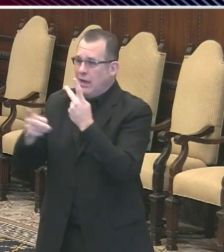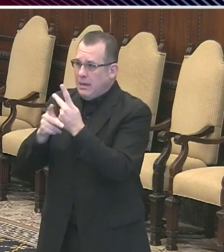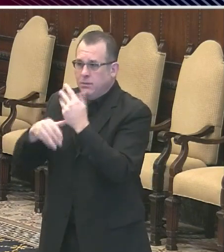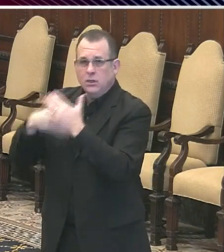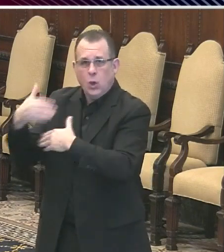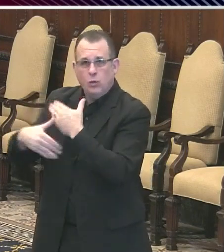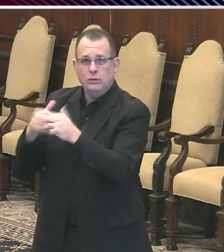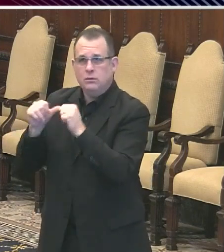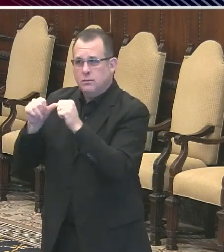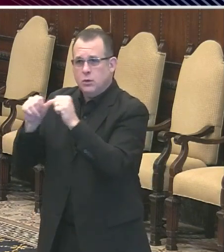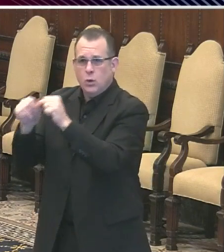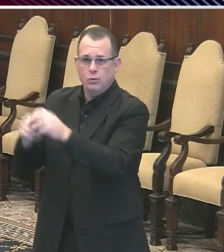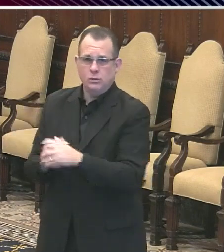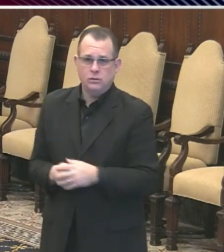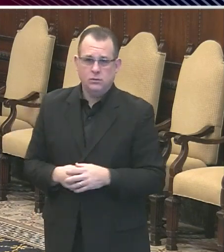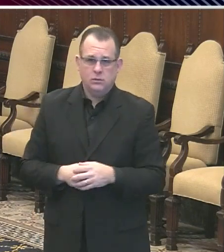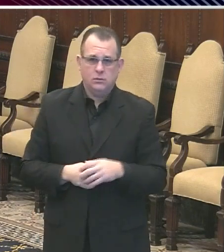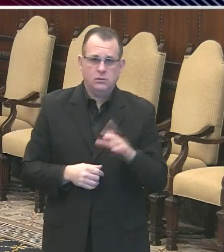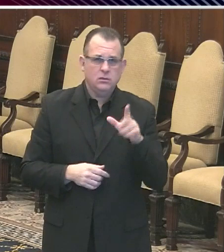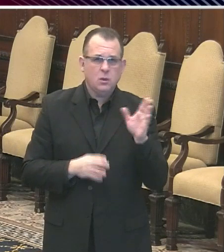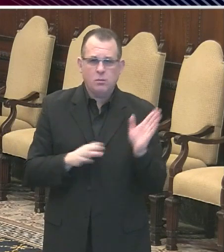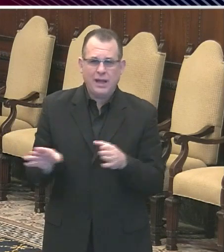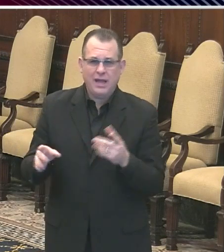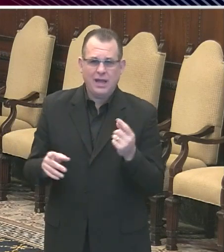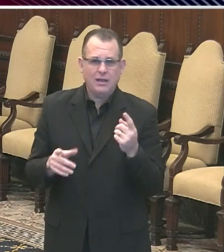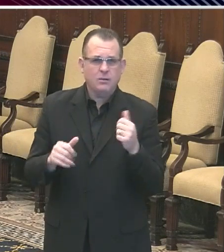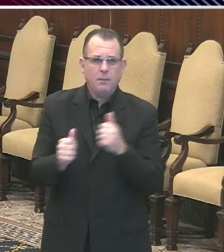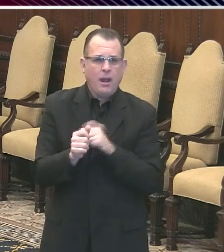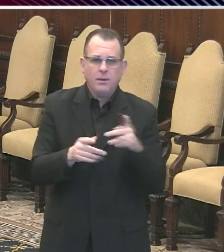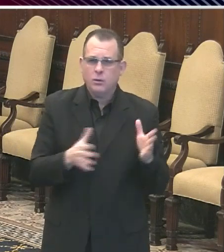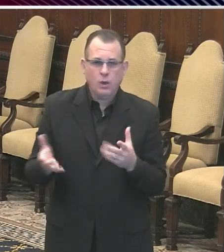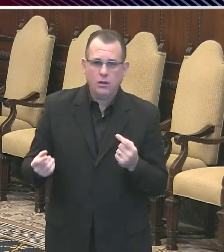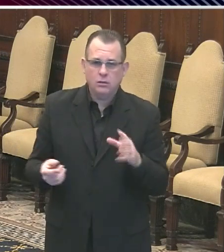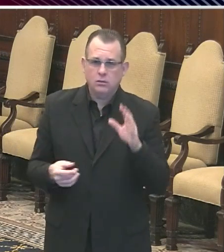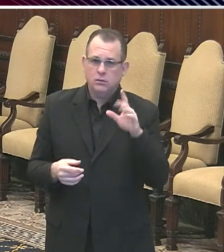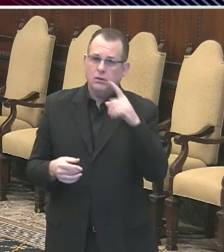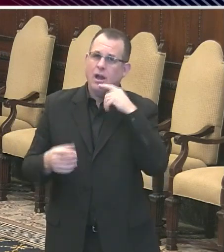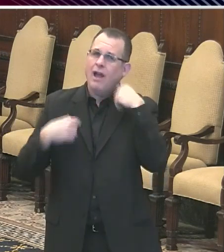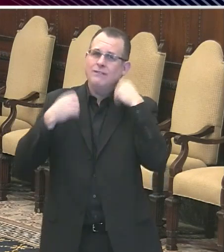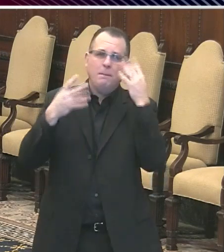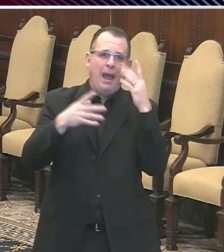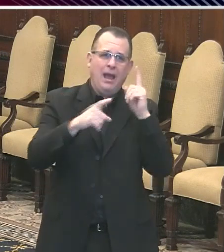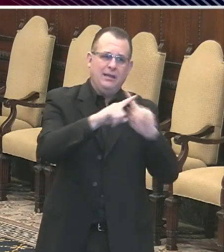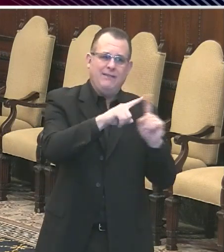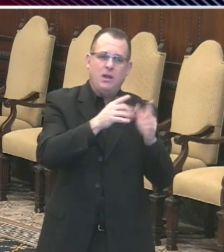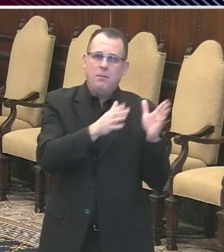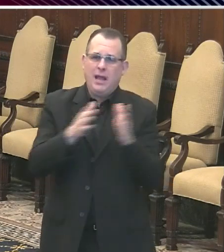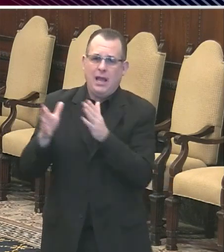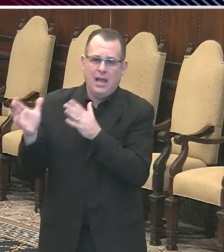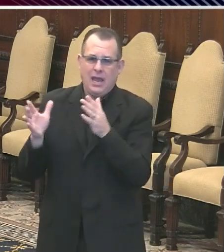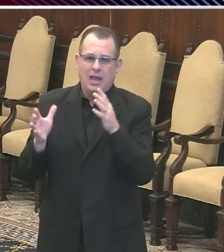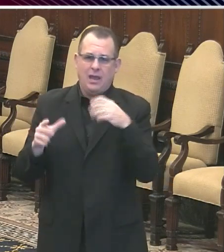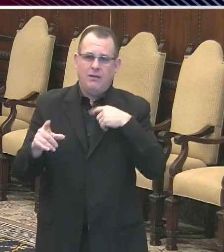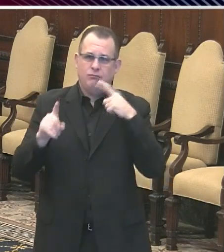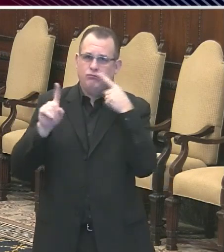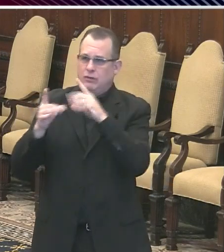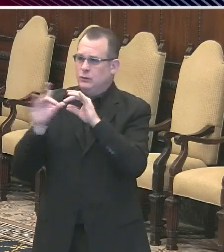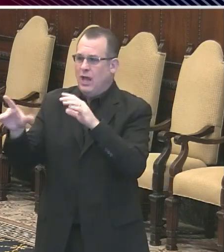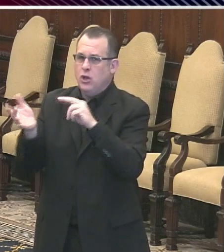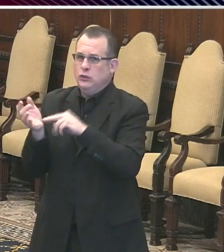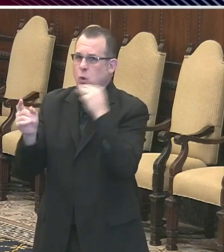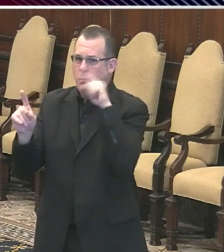What is your, what is your plan? So we have, we have multiple plans and actually they're not just all surrounding St. Monica's. The first is again, not